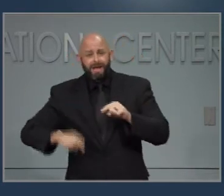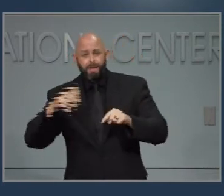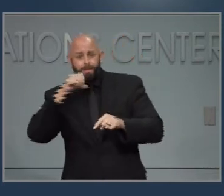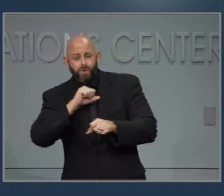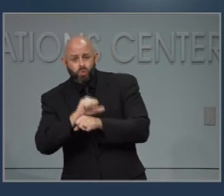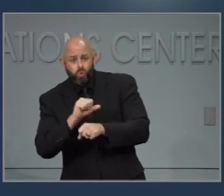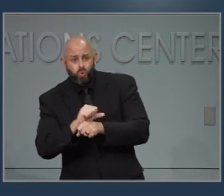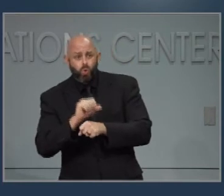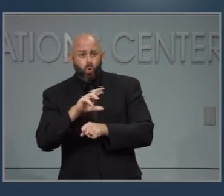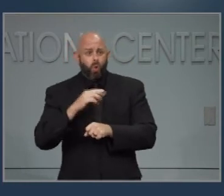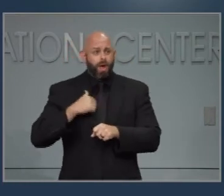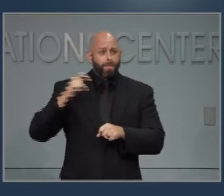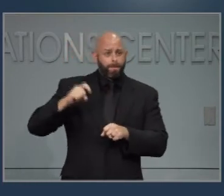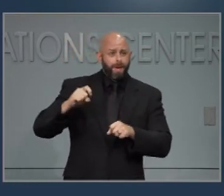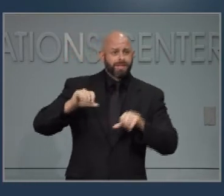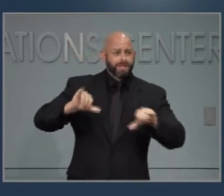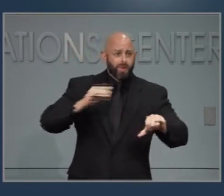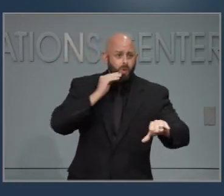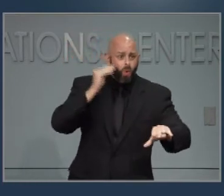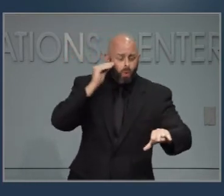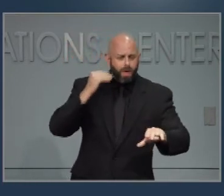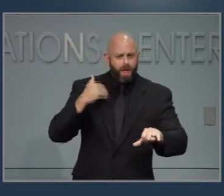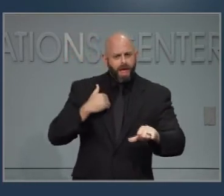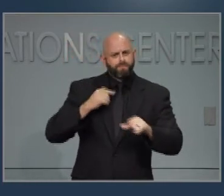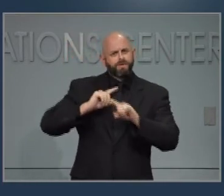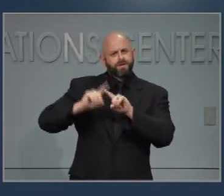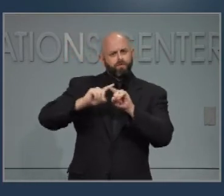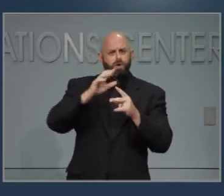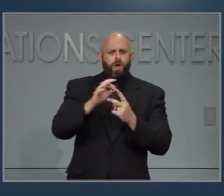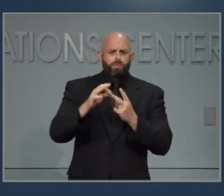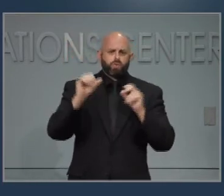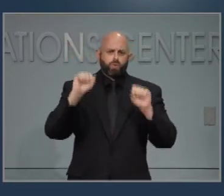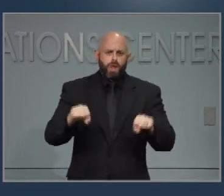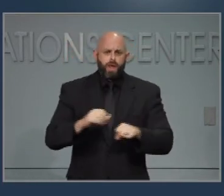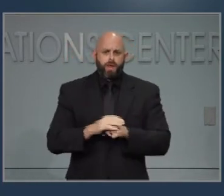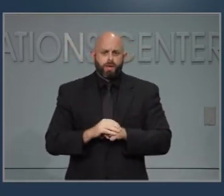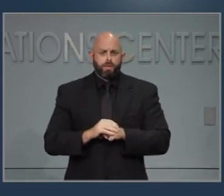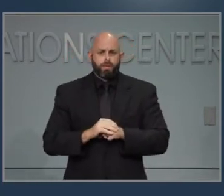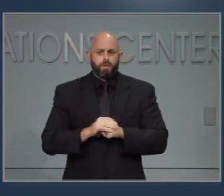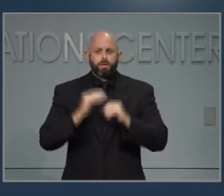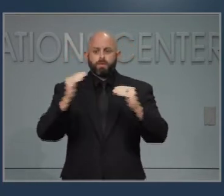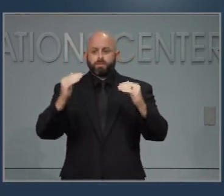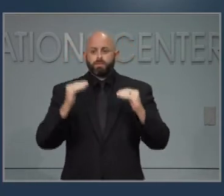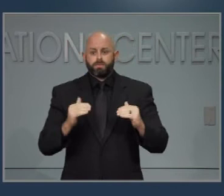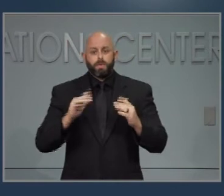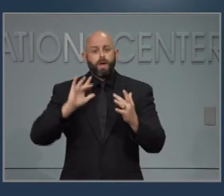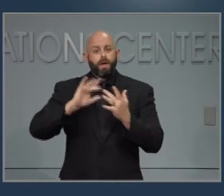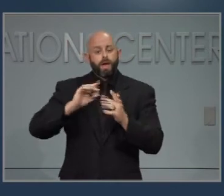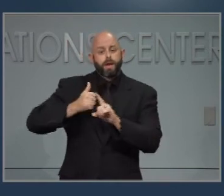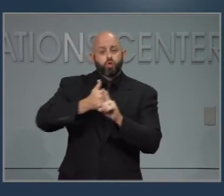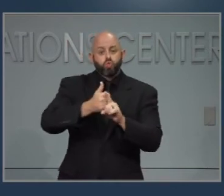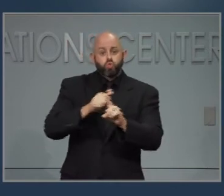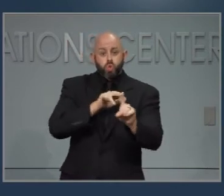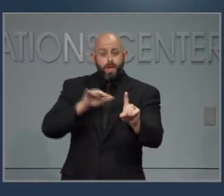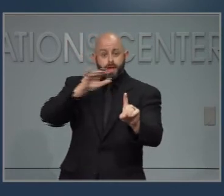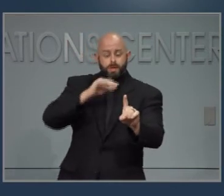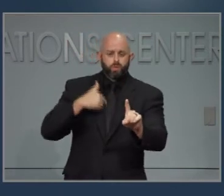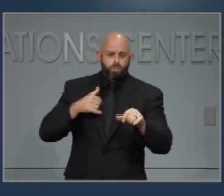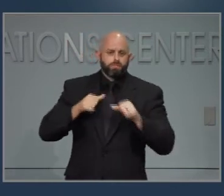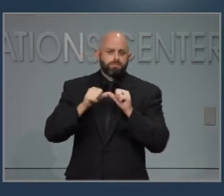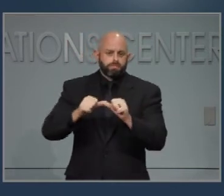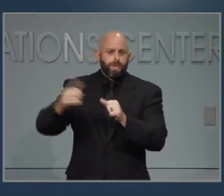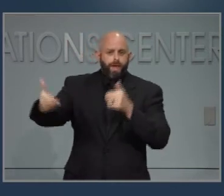safely stay at home. For contact tracing, we continue to hire contact tracers to bolster the efforts of our local health department,